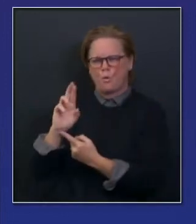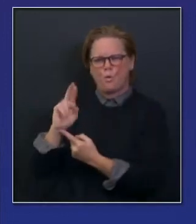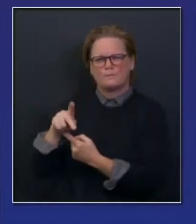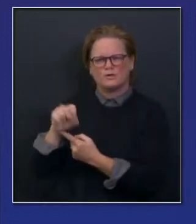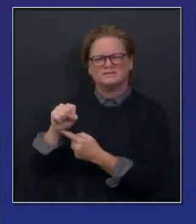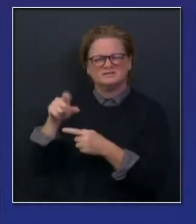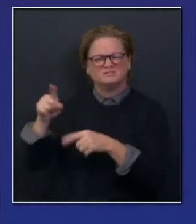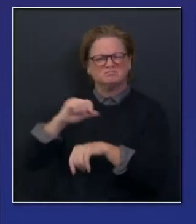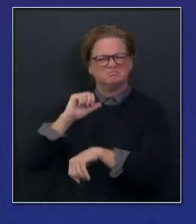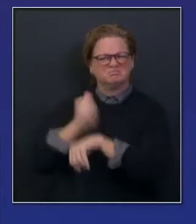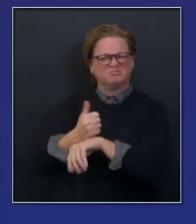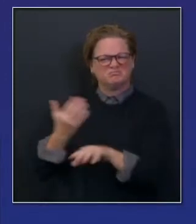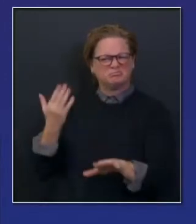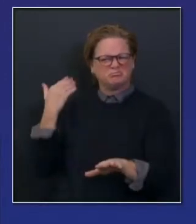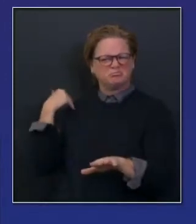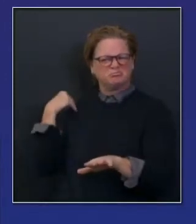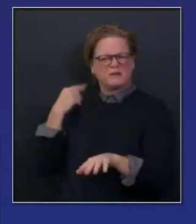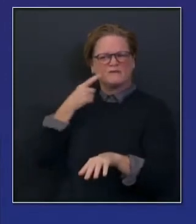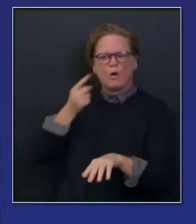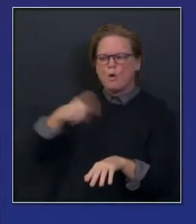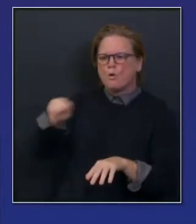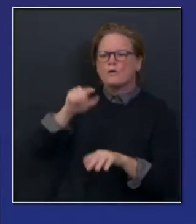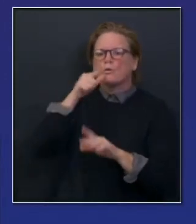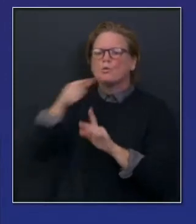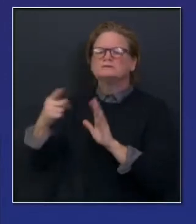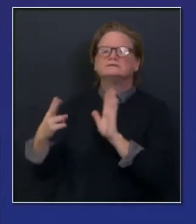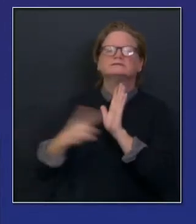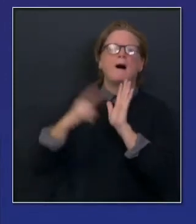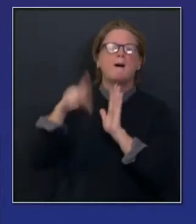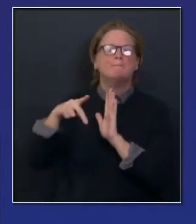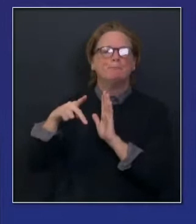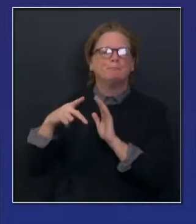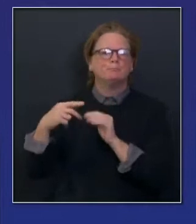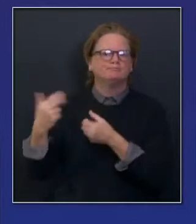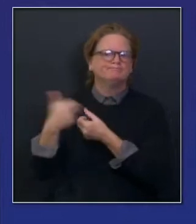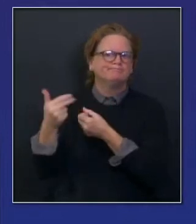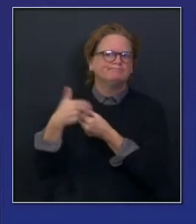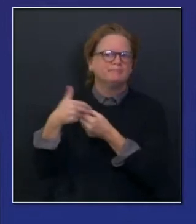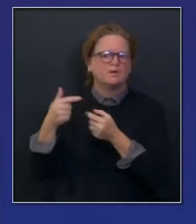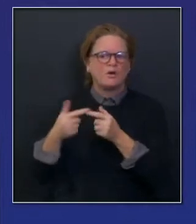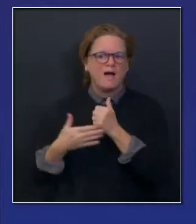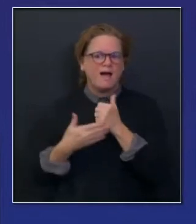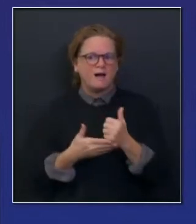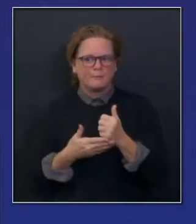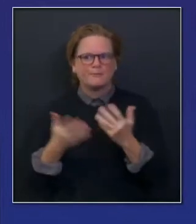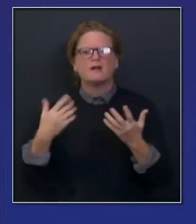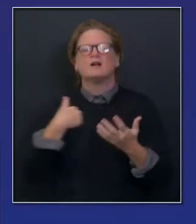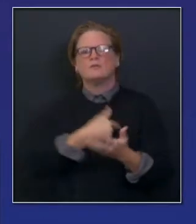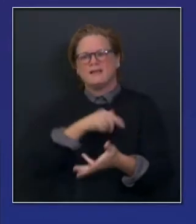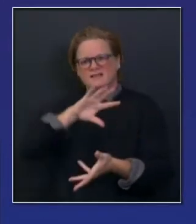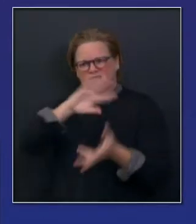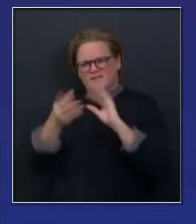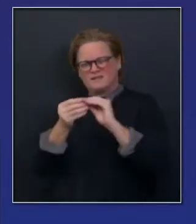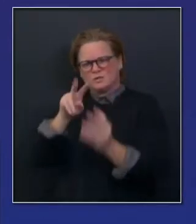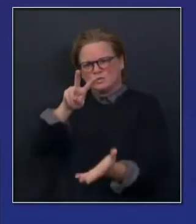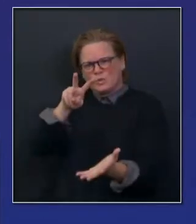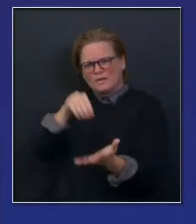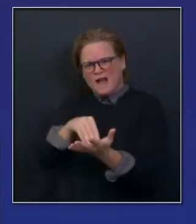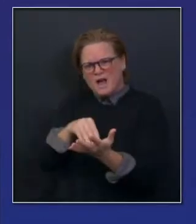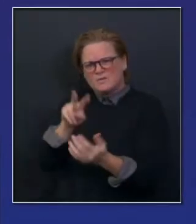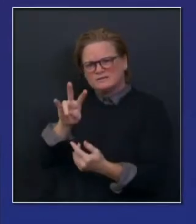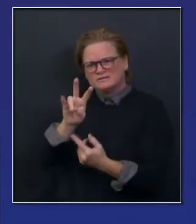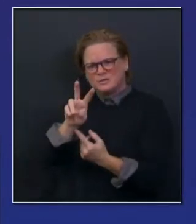to date, almost 3,000 shifts that have been covered, 143 facilities. primarily focused on skilled nursing facilities, our CalVet